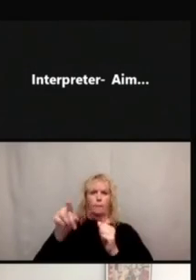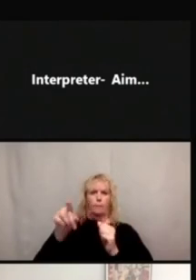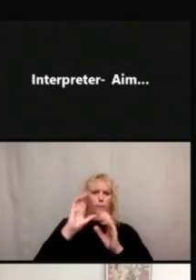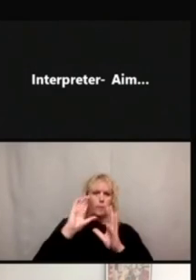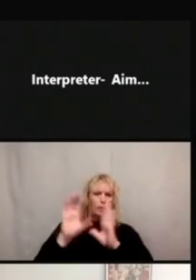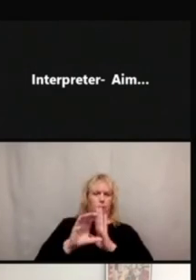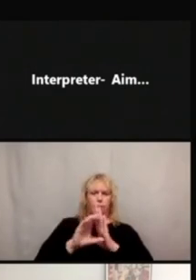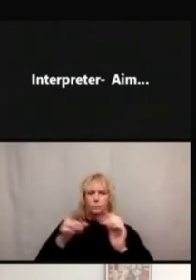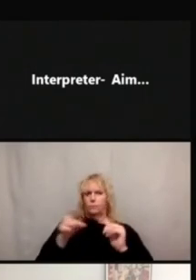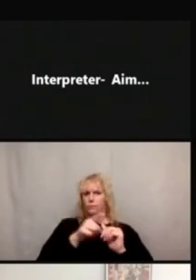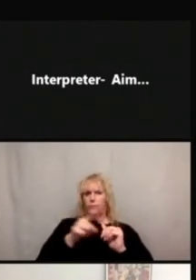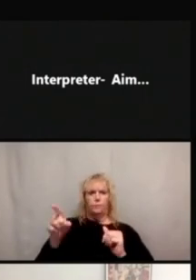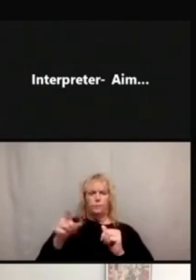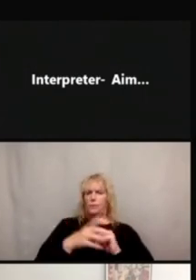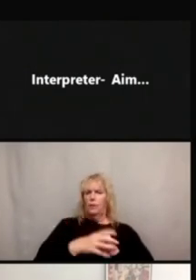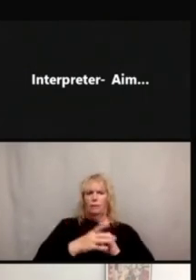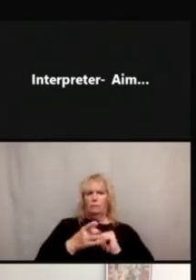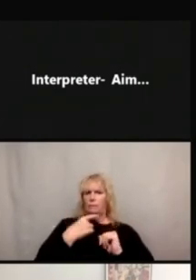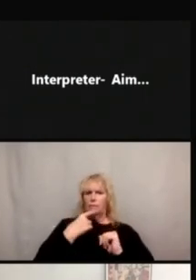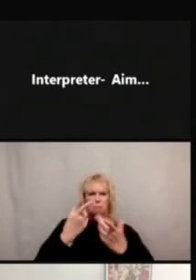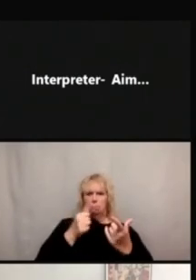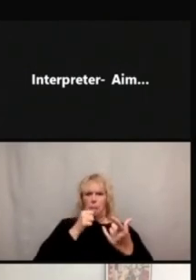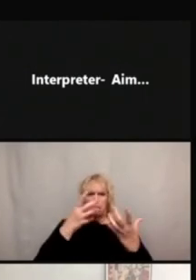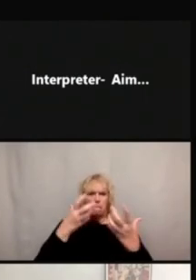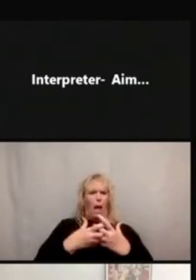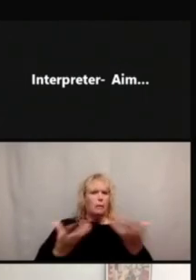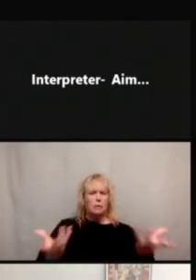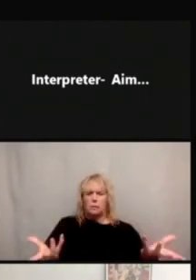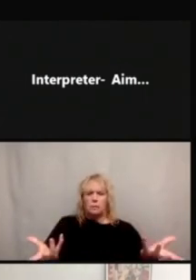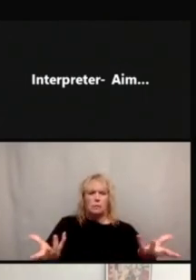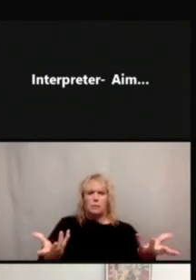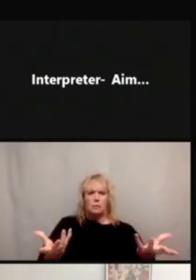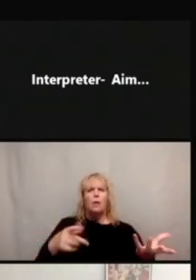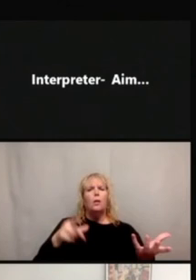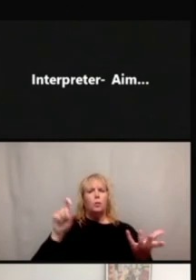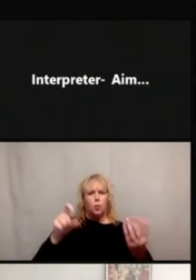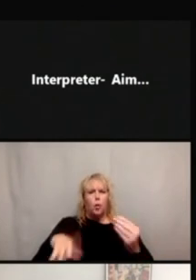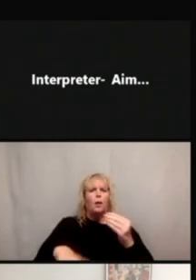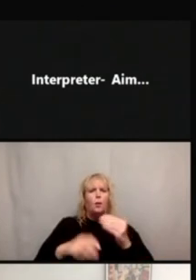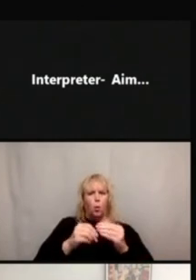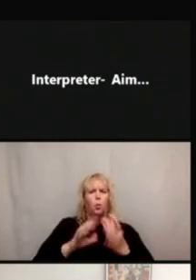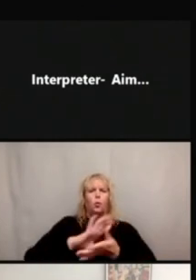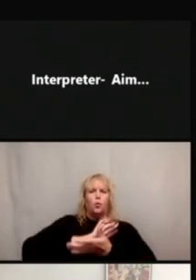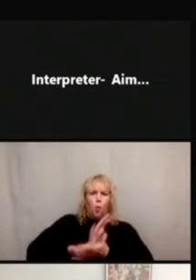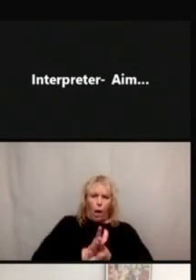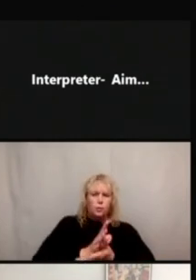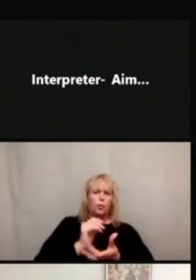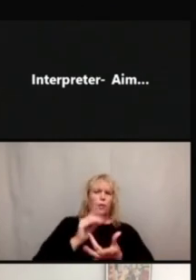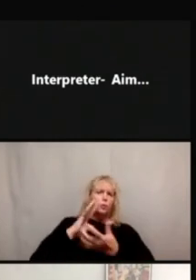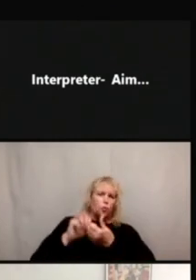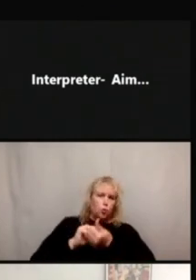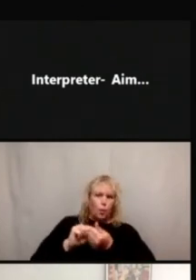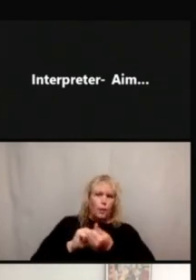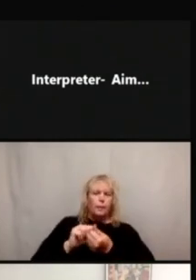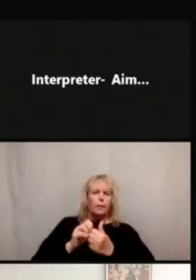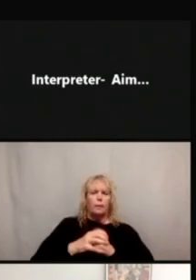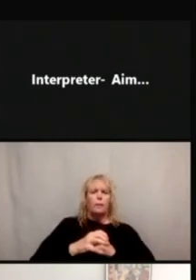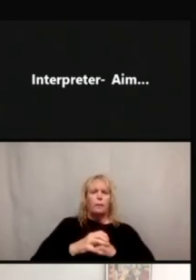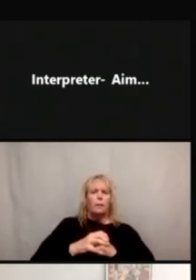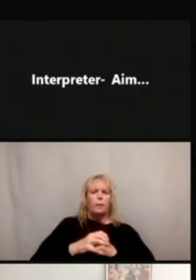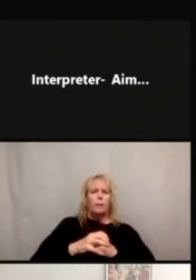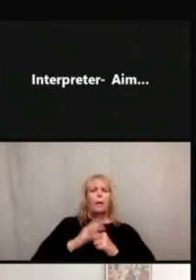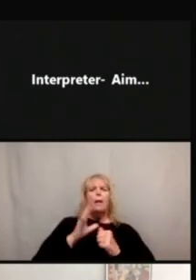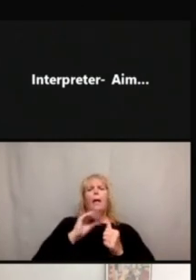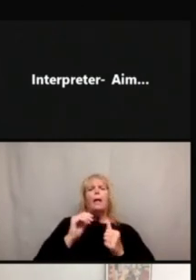crushing or chewing as part of that icon as well. And then I think we did also see some